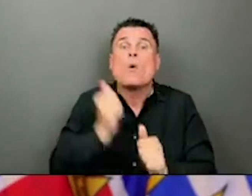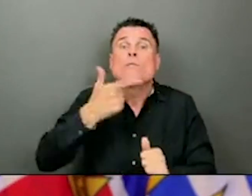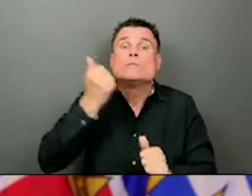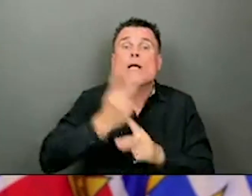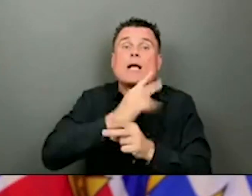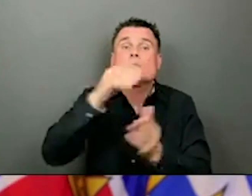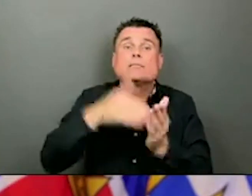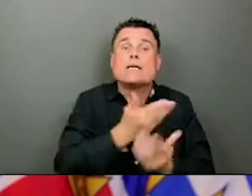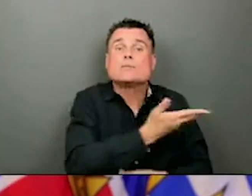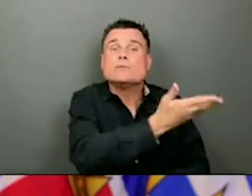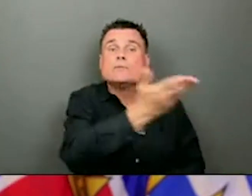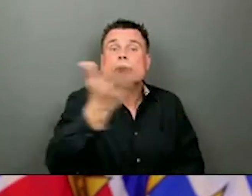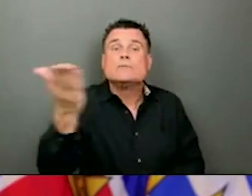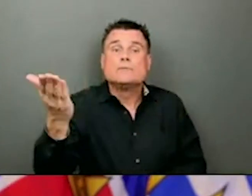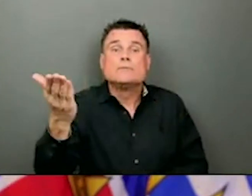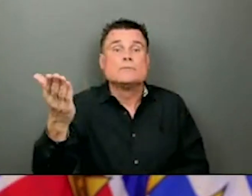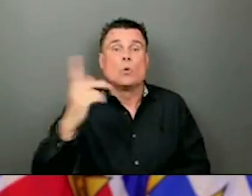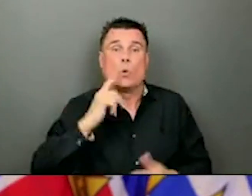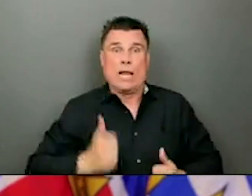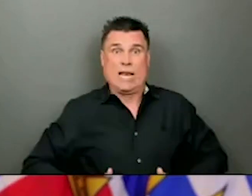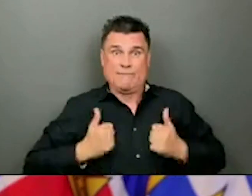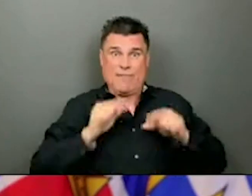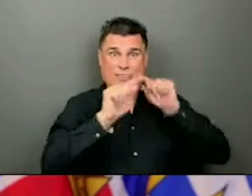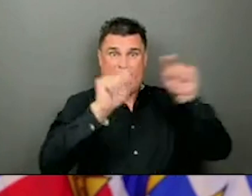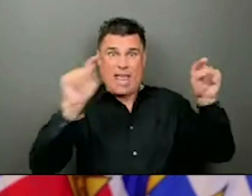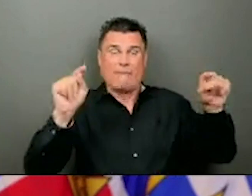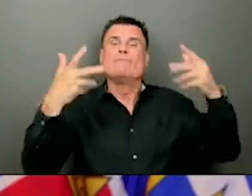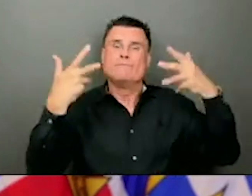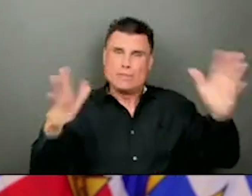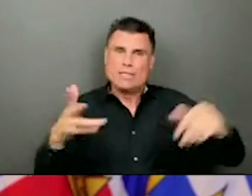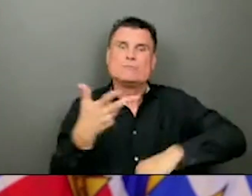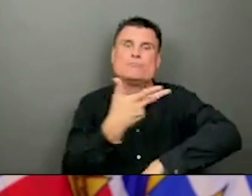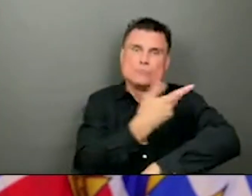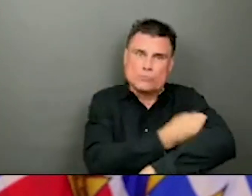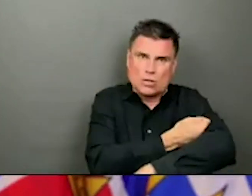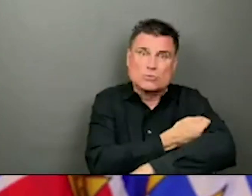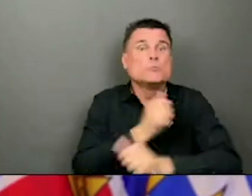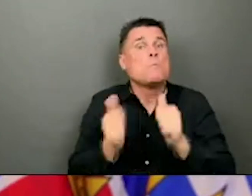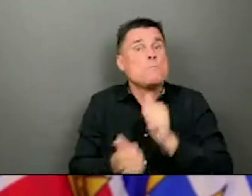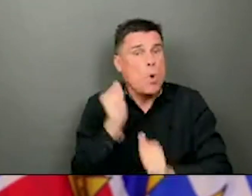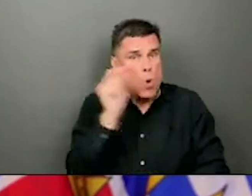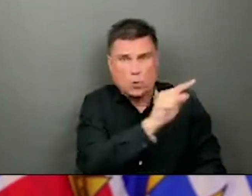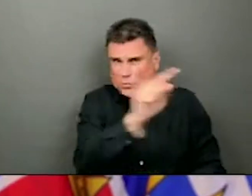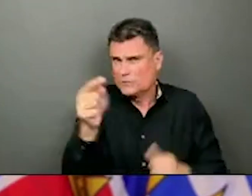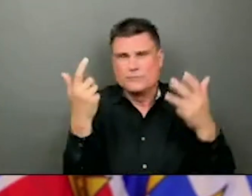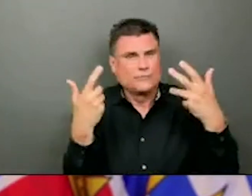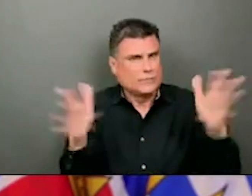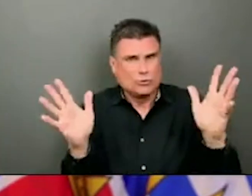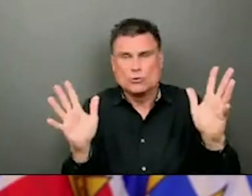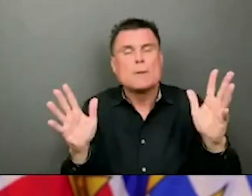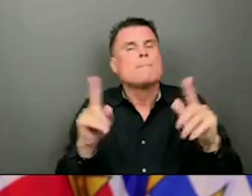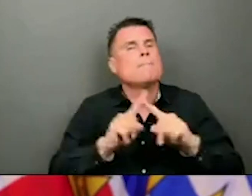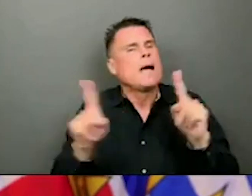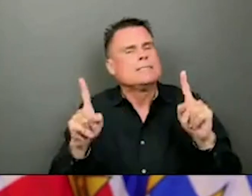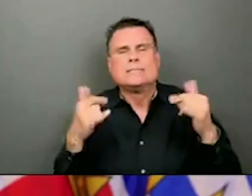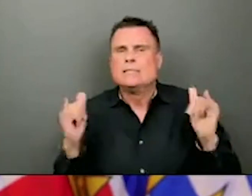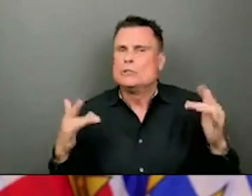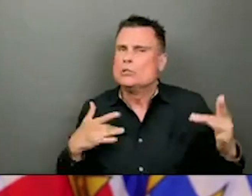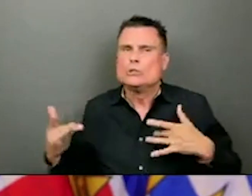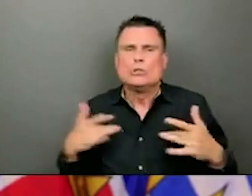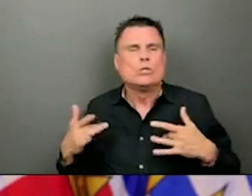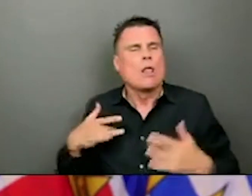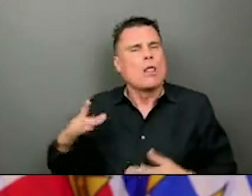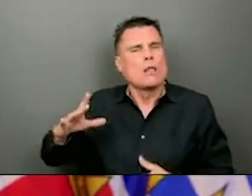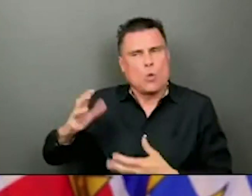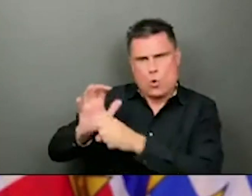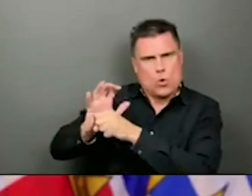homes, we've seen some rapid transmission, particularly of some of the new variants, and that's a concern. They are much